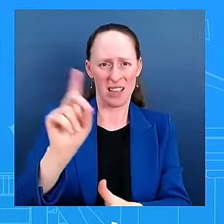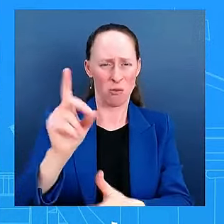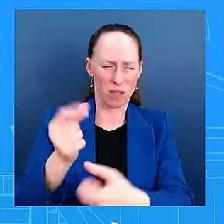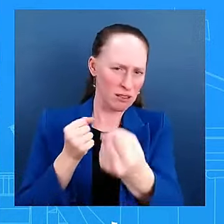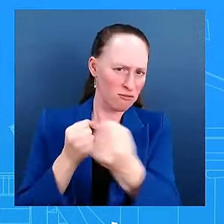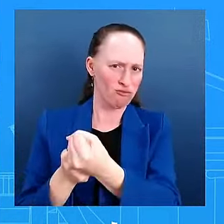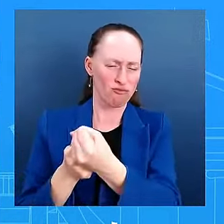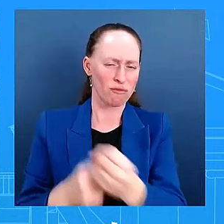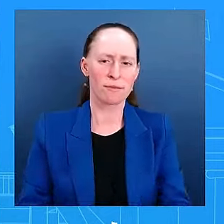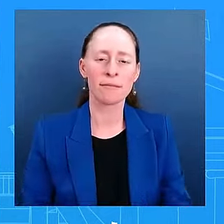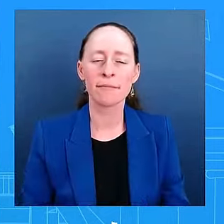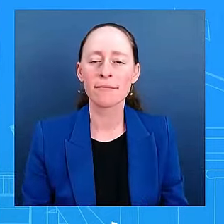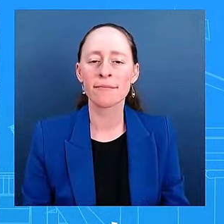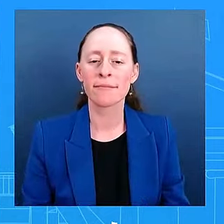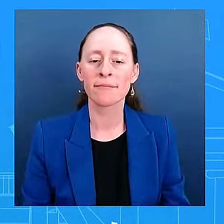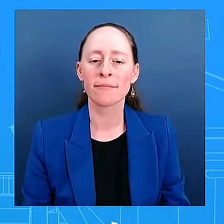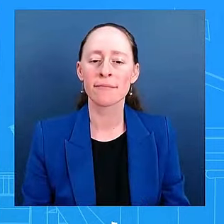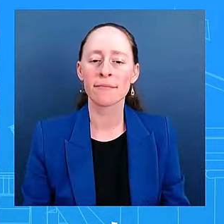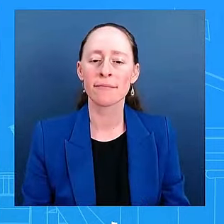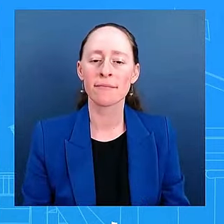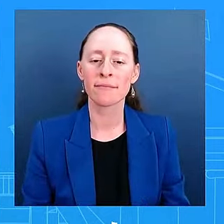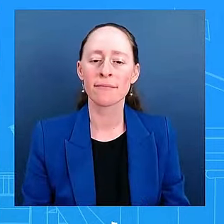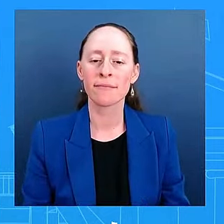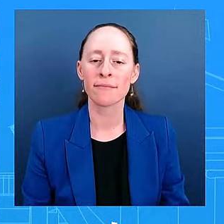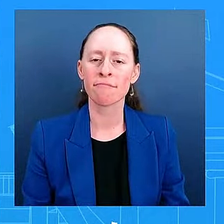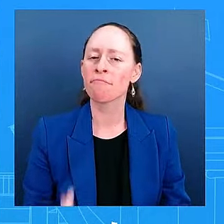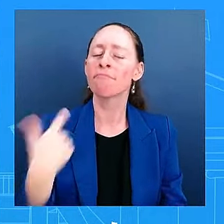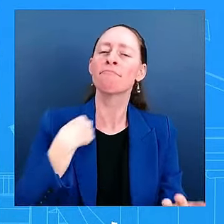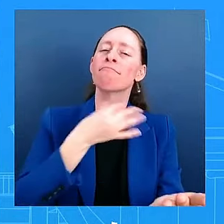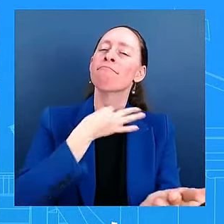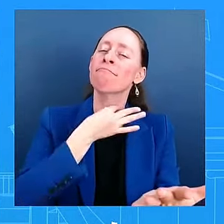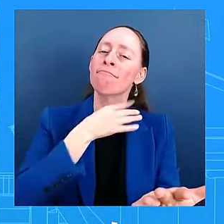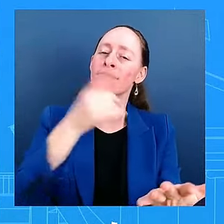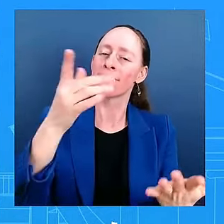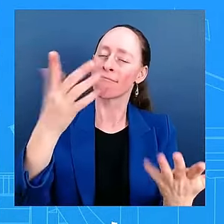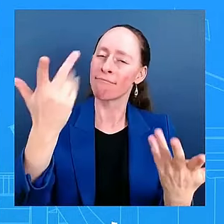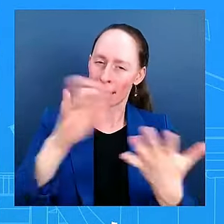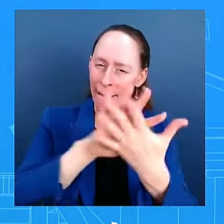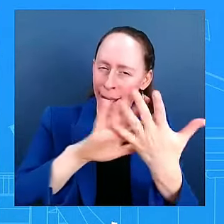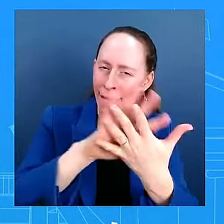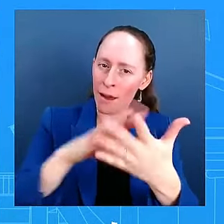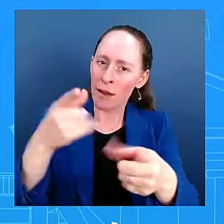address the criticism that's being directed at him for this loss.